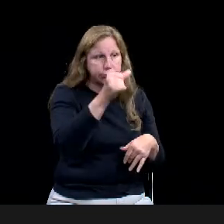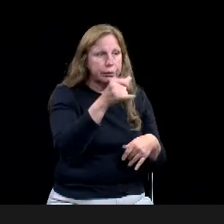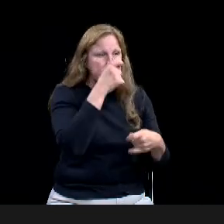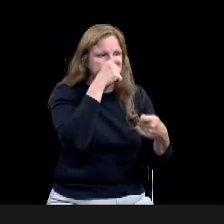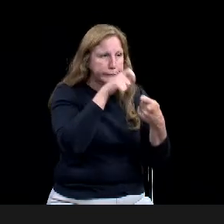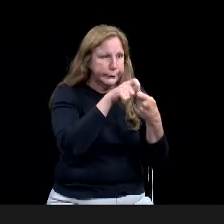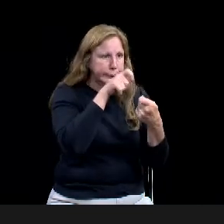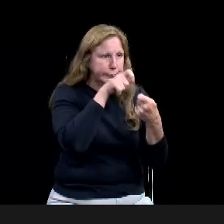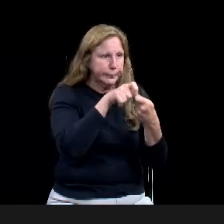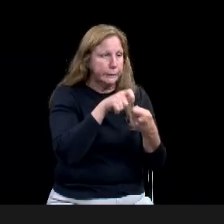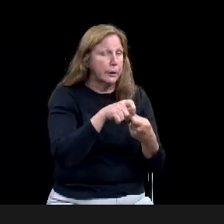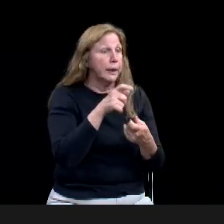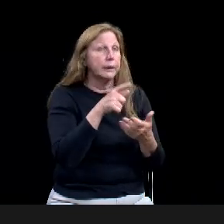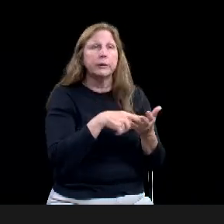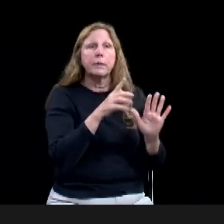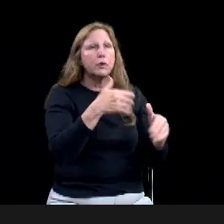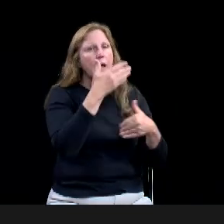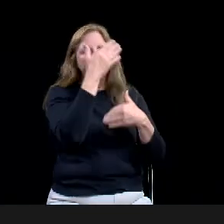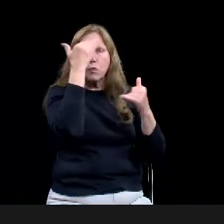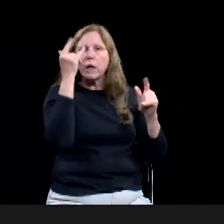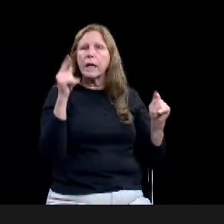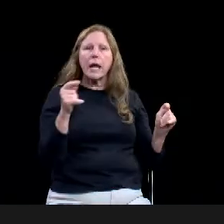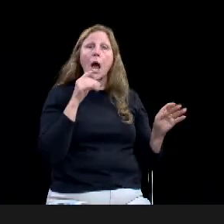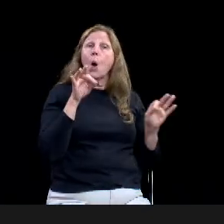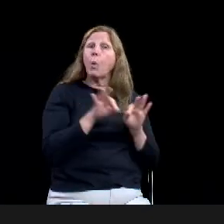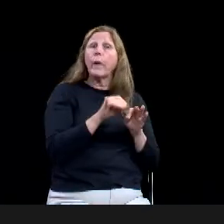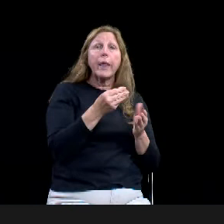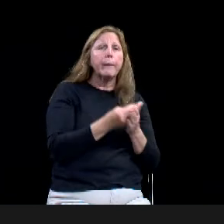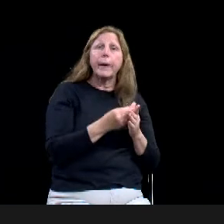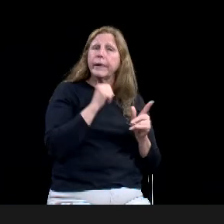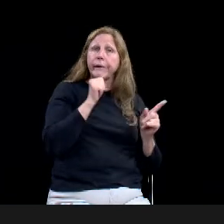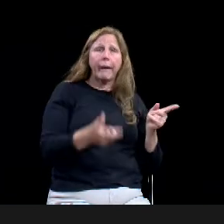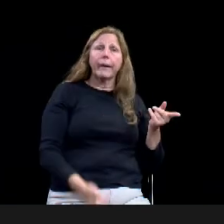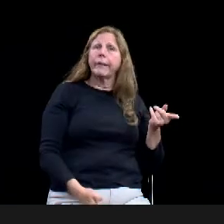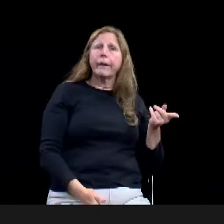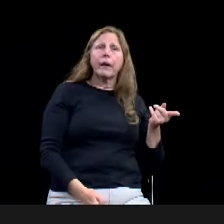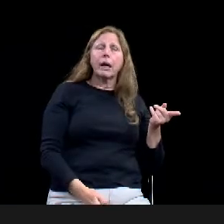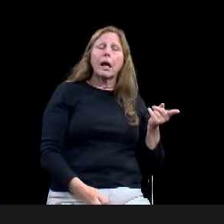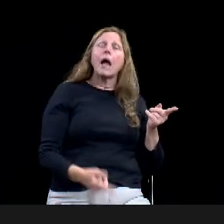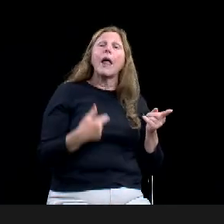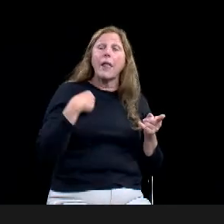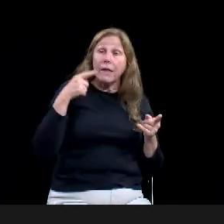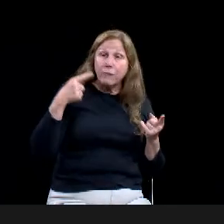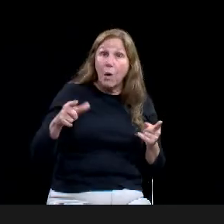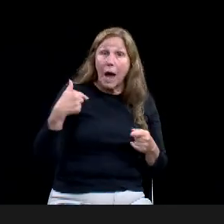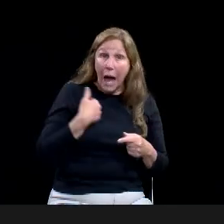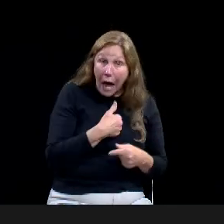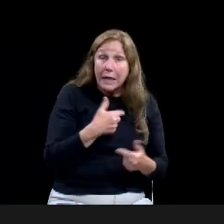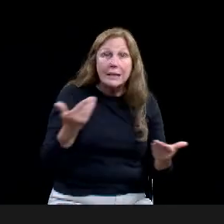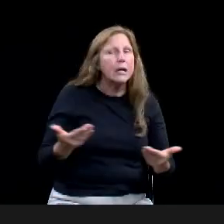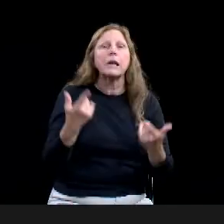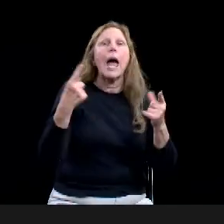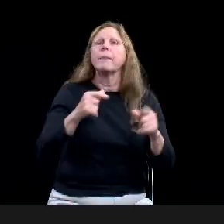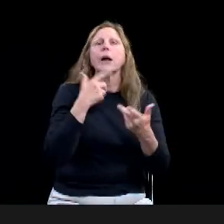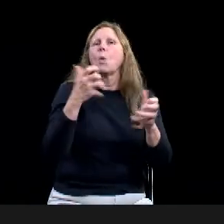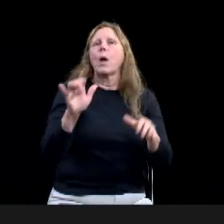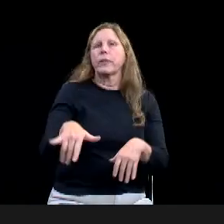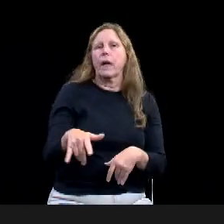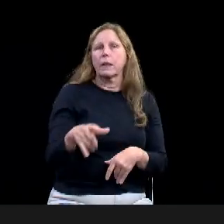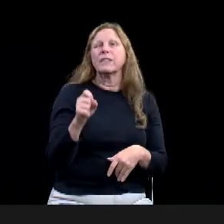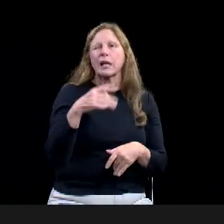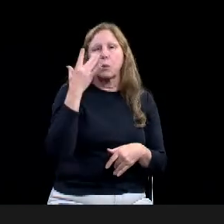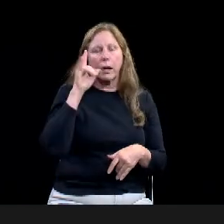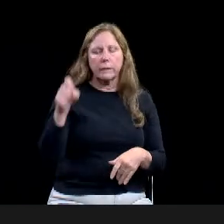this case. That's why I was asking that question. Yes, sir. And I wholeheartedly agree having been on both ends of that, um,